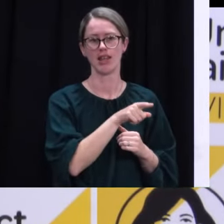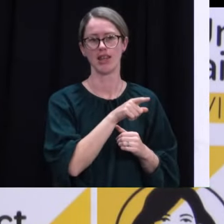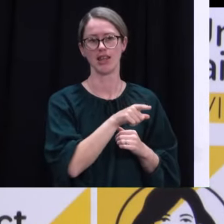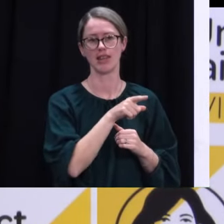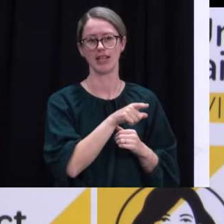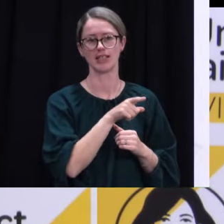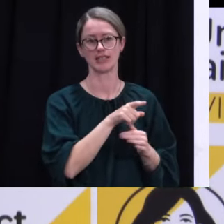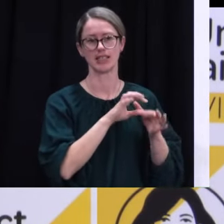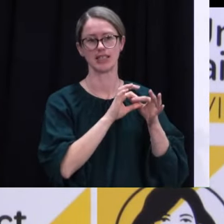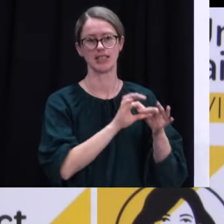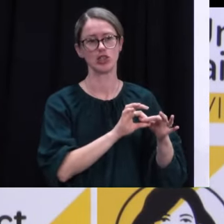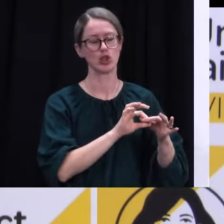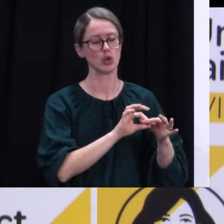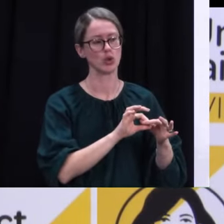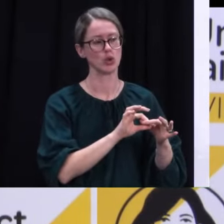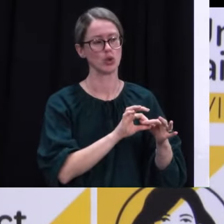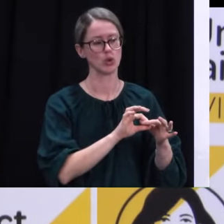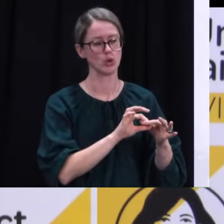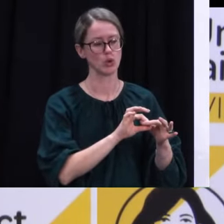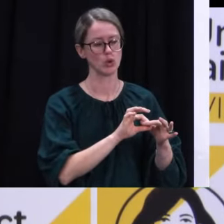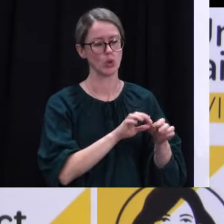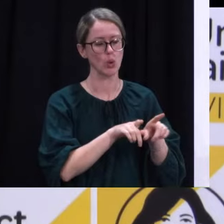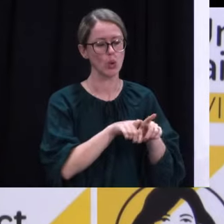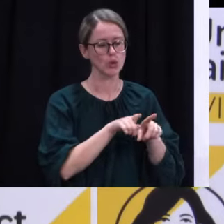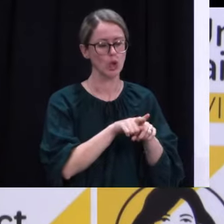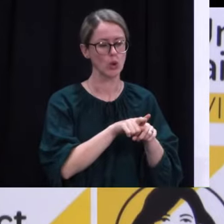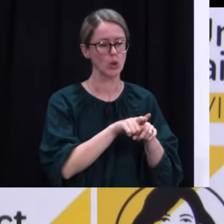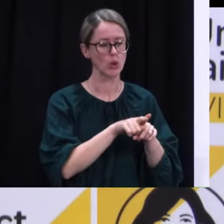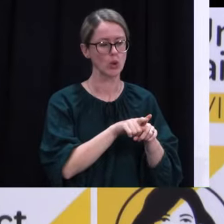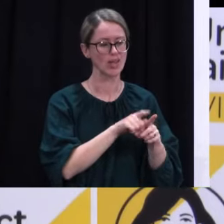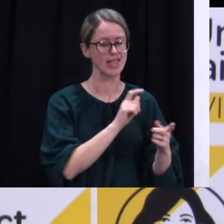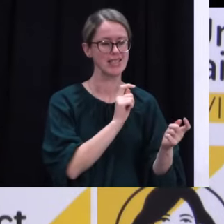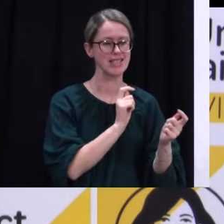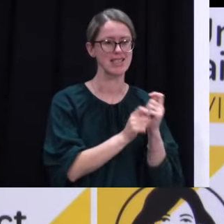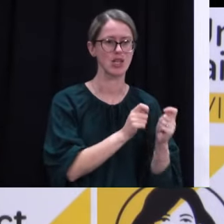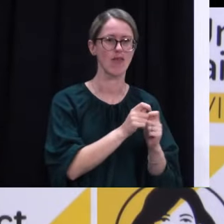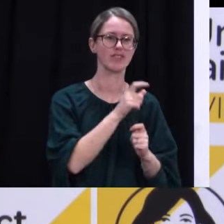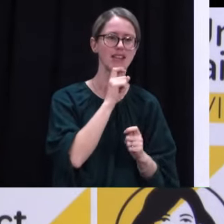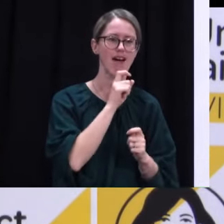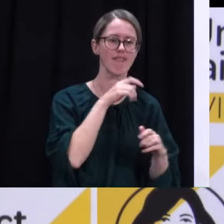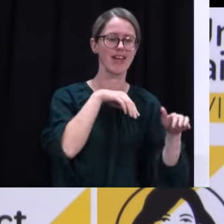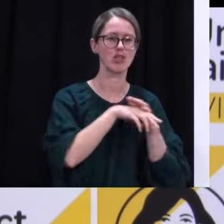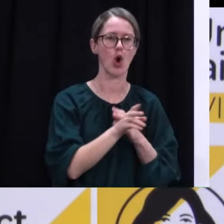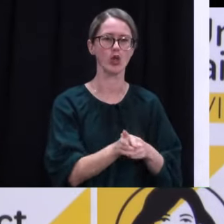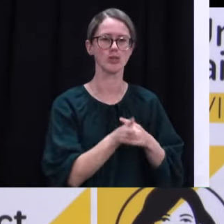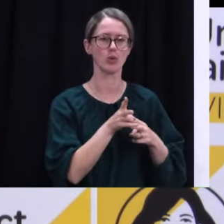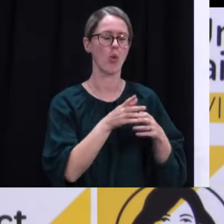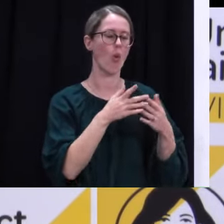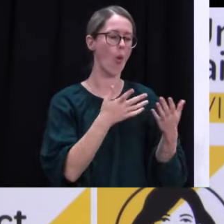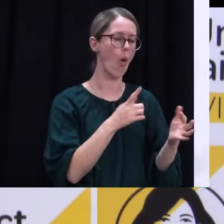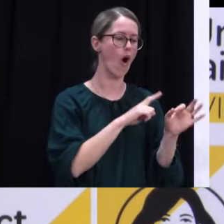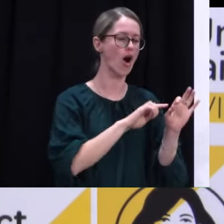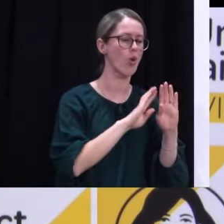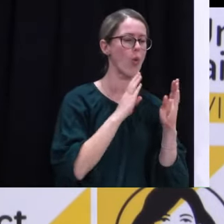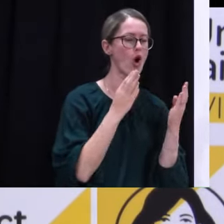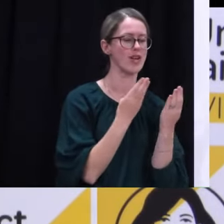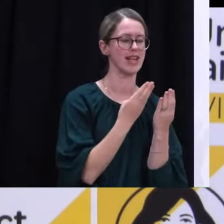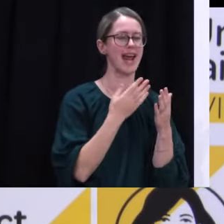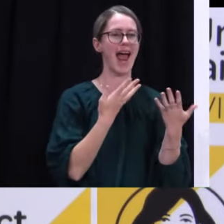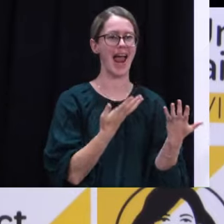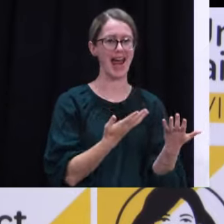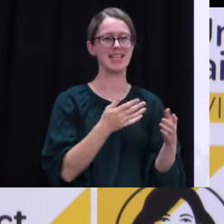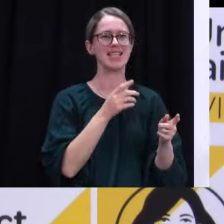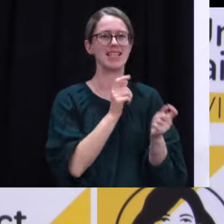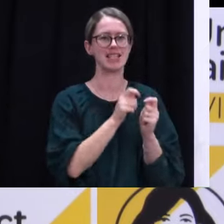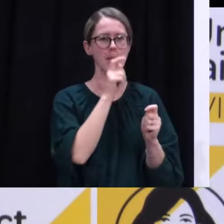testing of all those who are looking after the people either in hospital or in the quarantine facilities and the testing of people crossing the boundary.